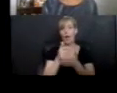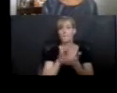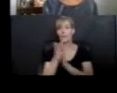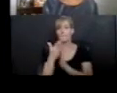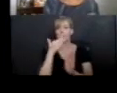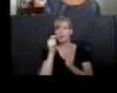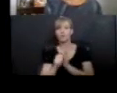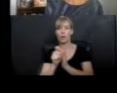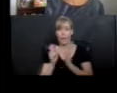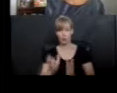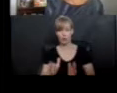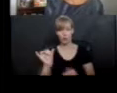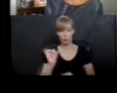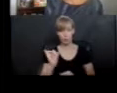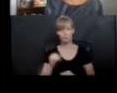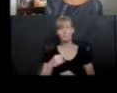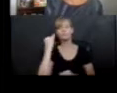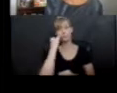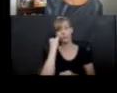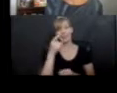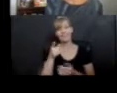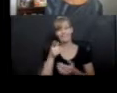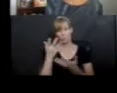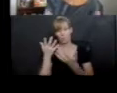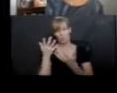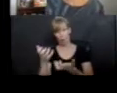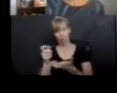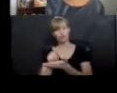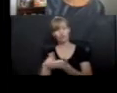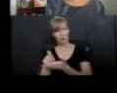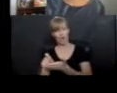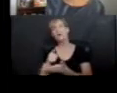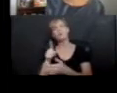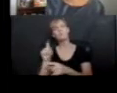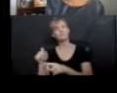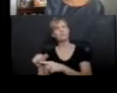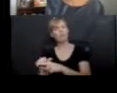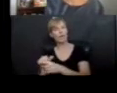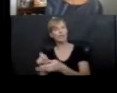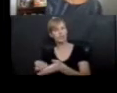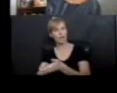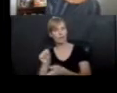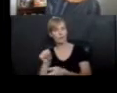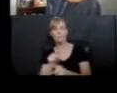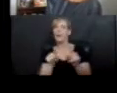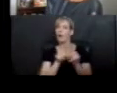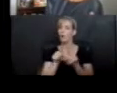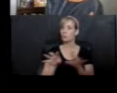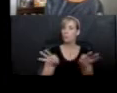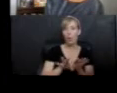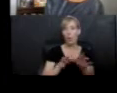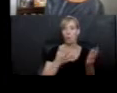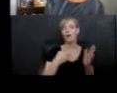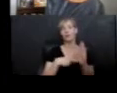want to be a better writer, you need to write, course, right? You need to practice. But really what you need to do is read. Because think about it. If